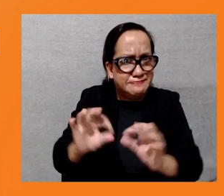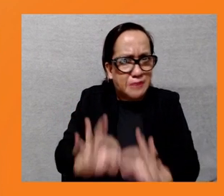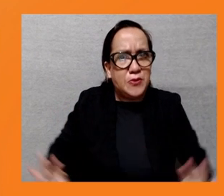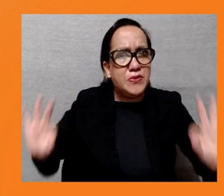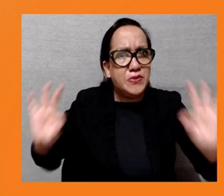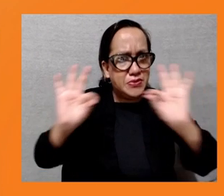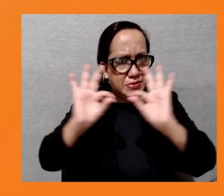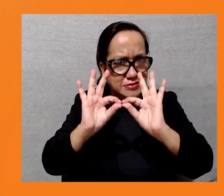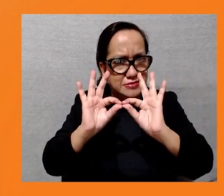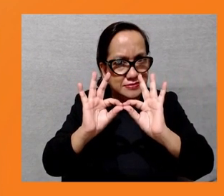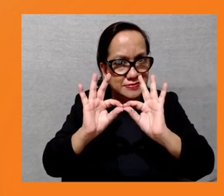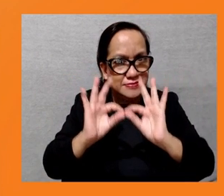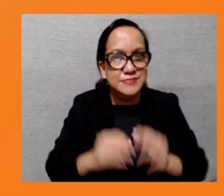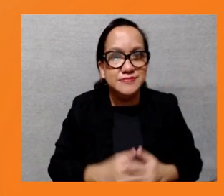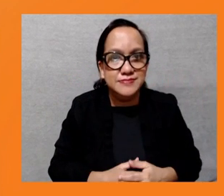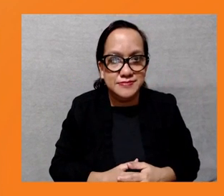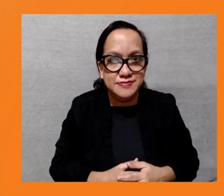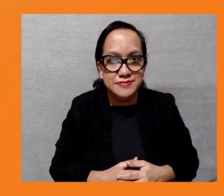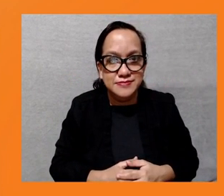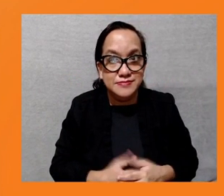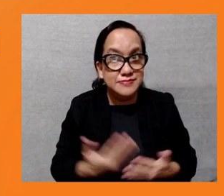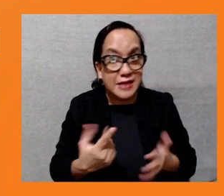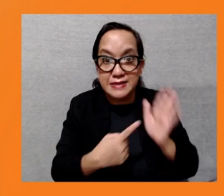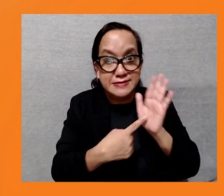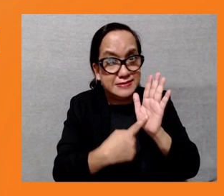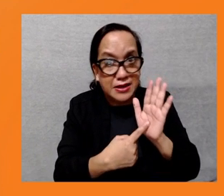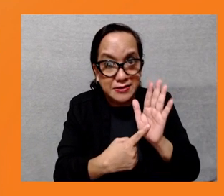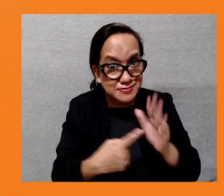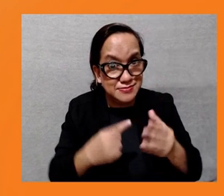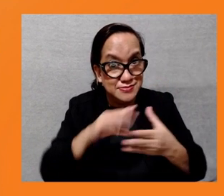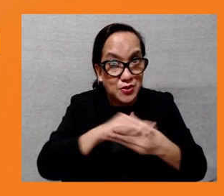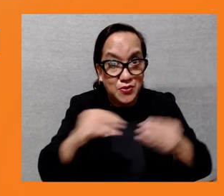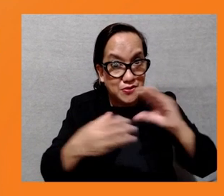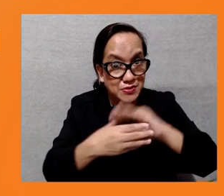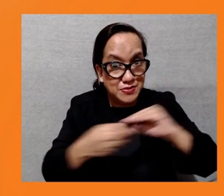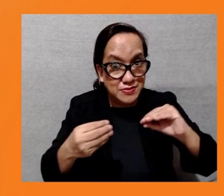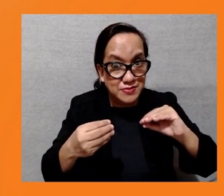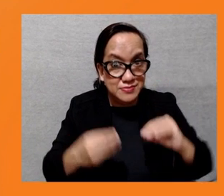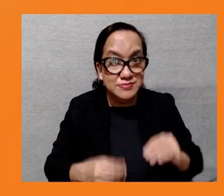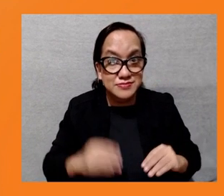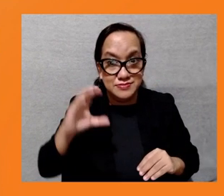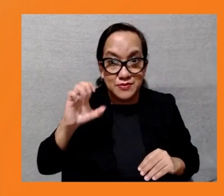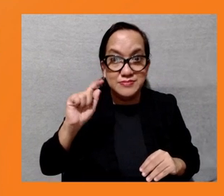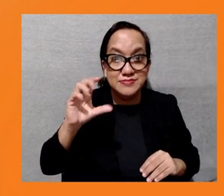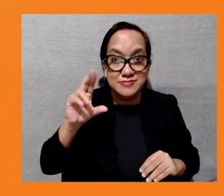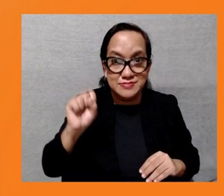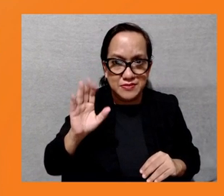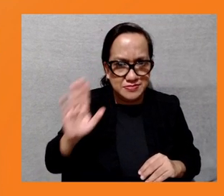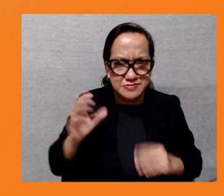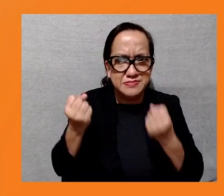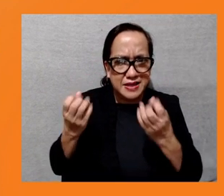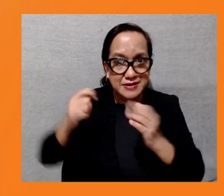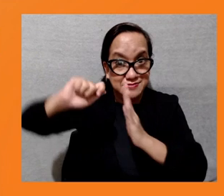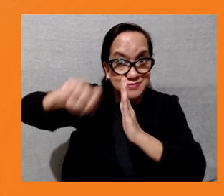and we can go back to Calcutta because there are more problems with the KEIP.